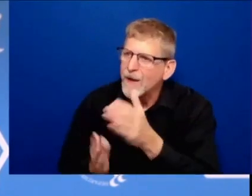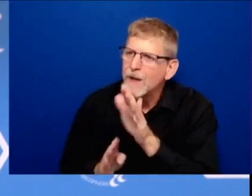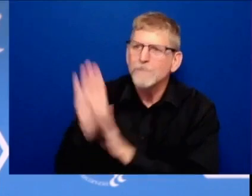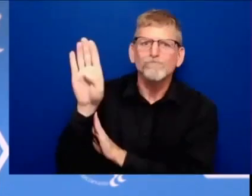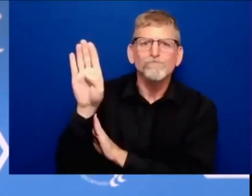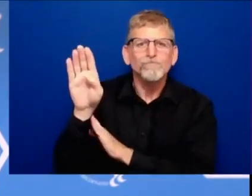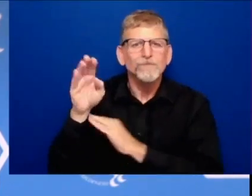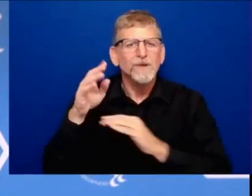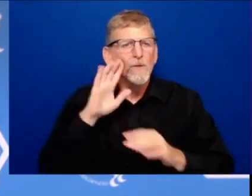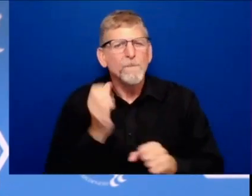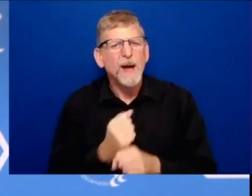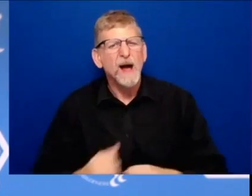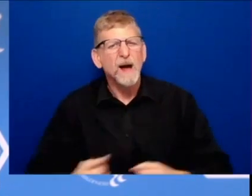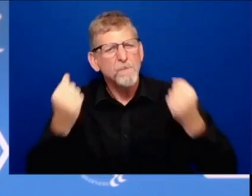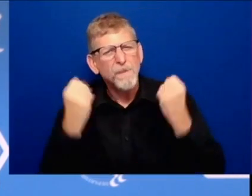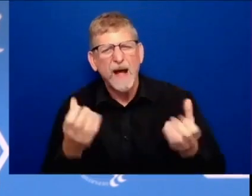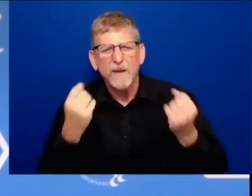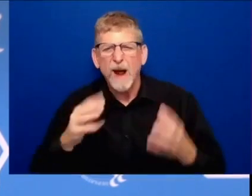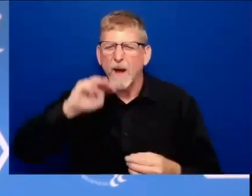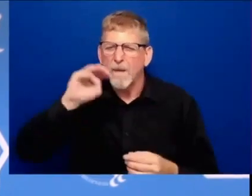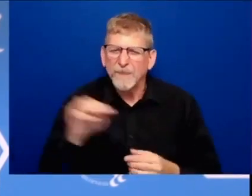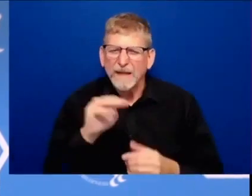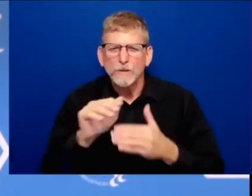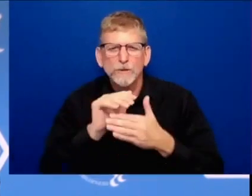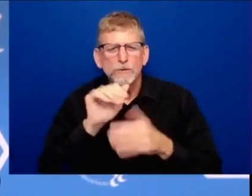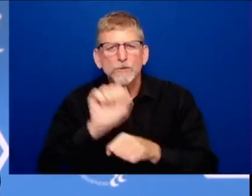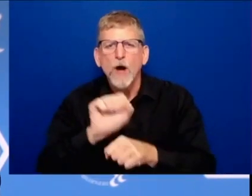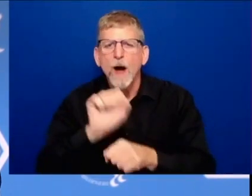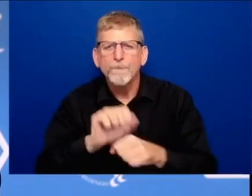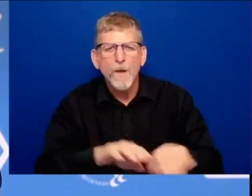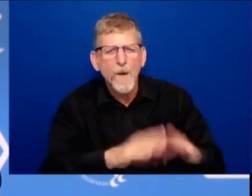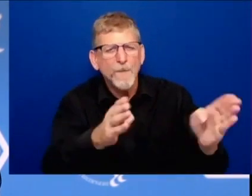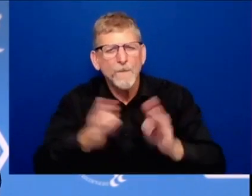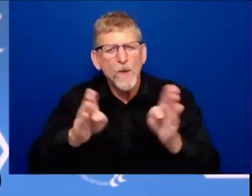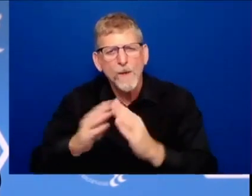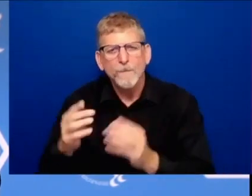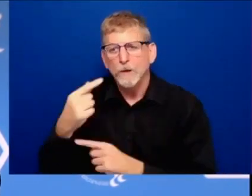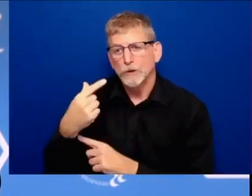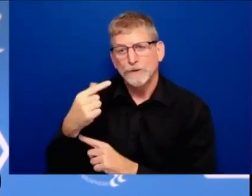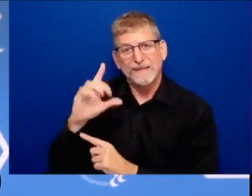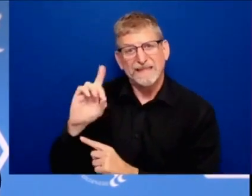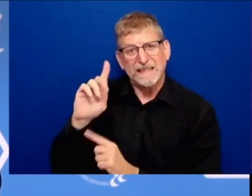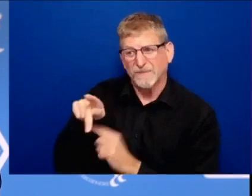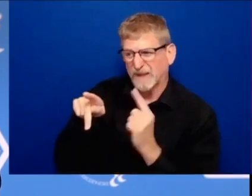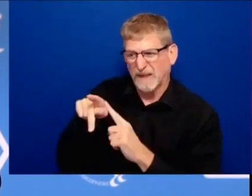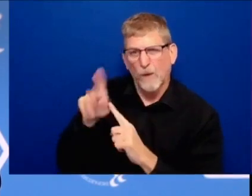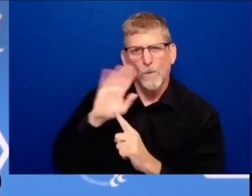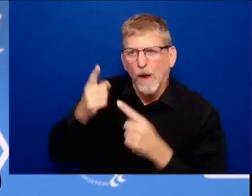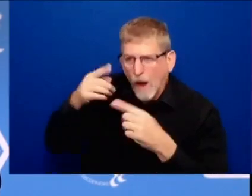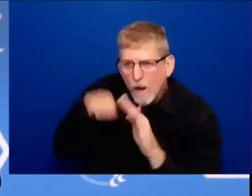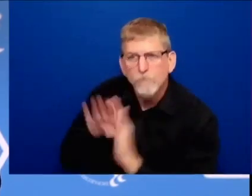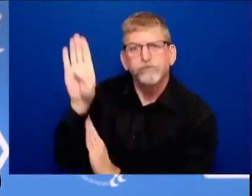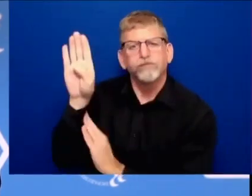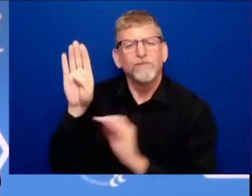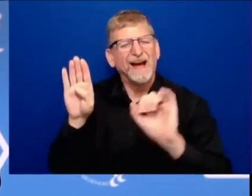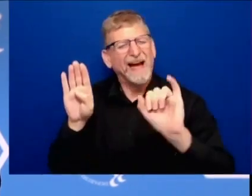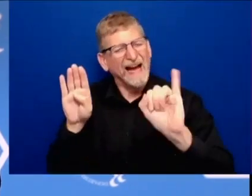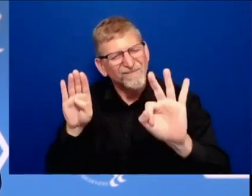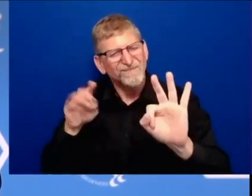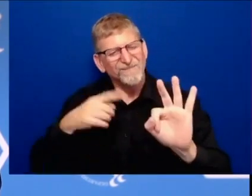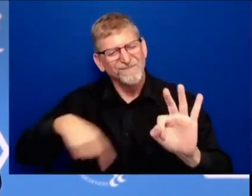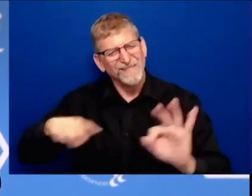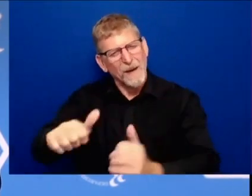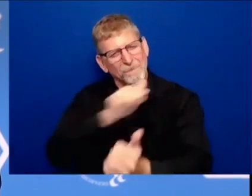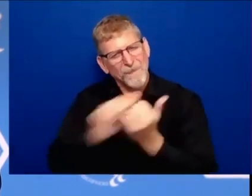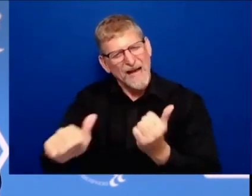grow at a higher rate than under if we don't do this we're in a national emergency i want to